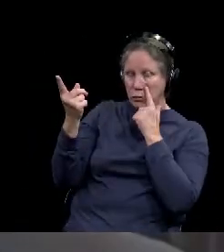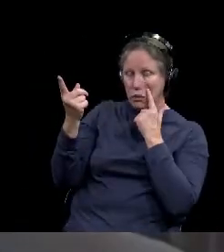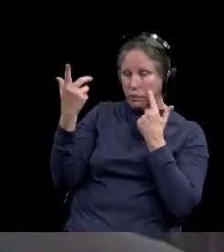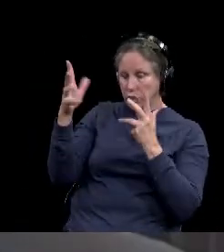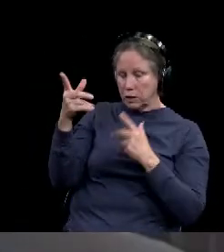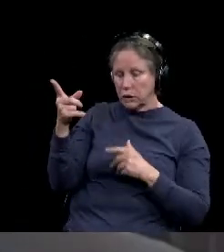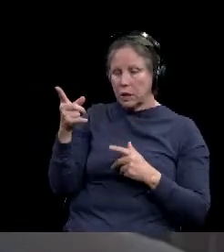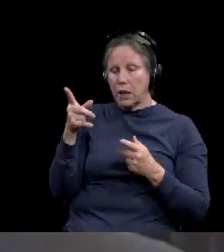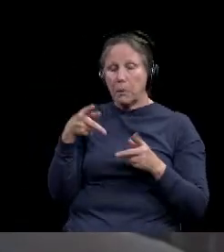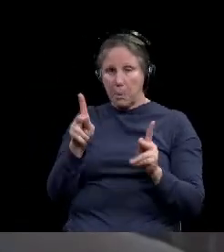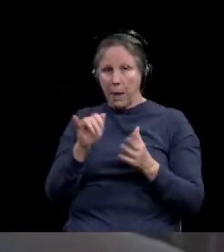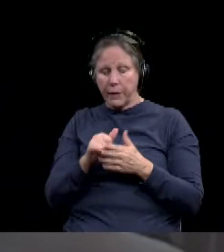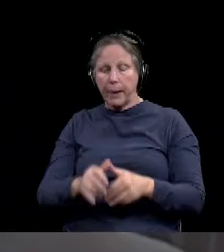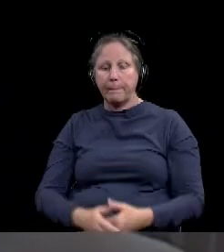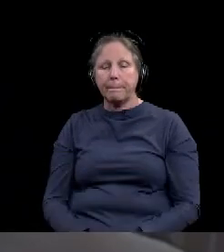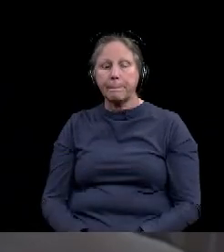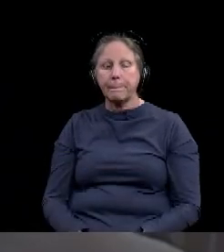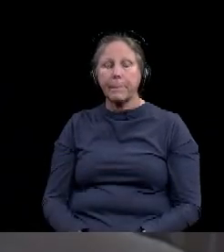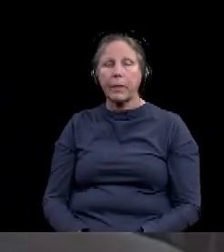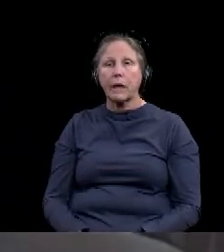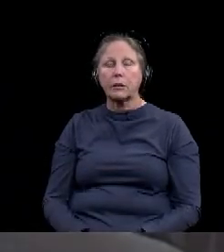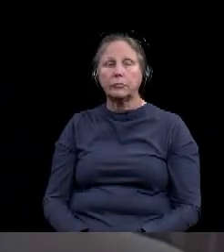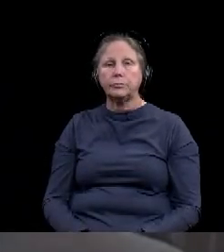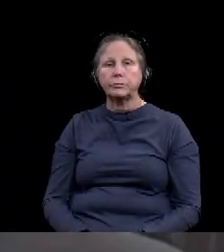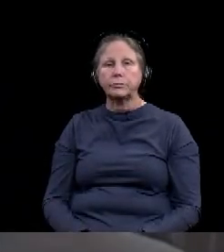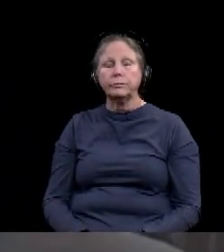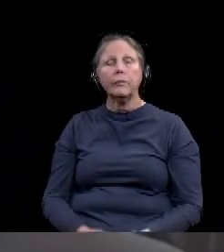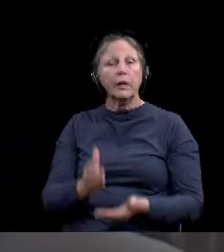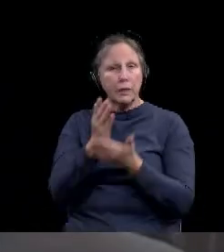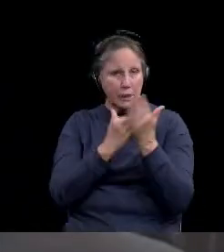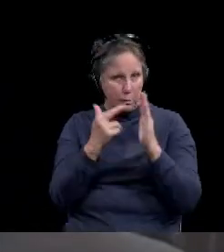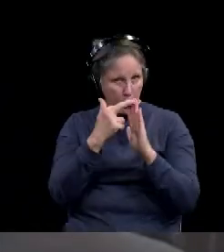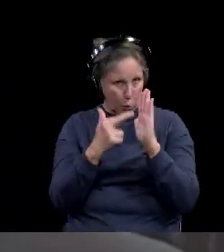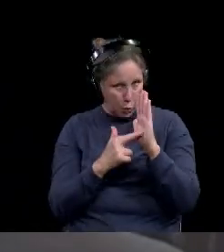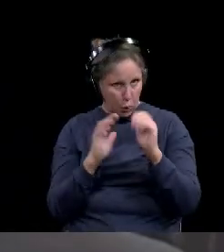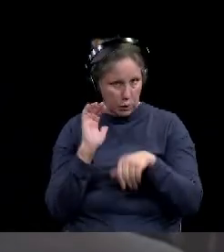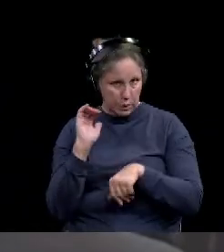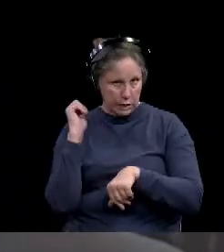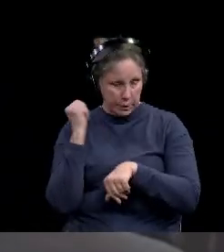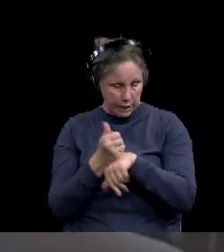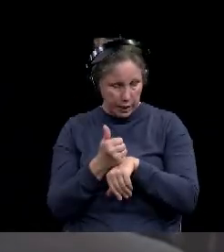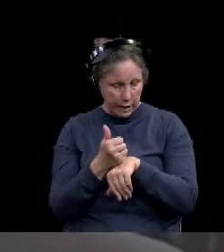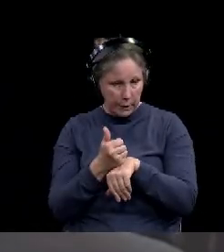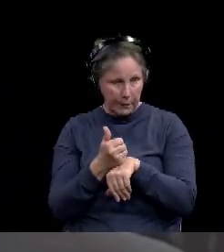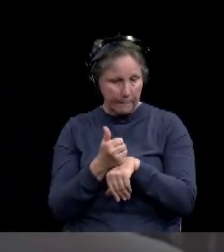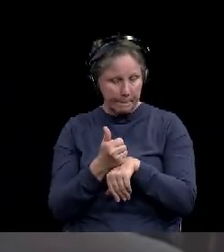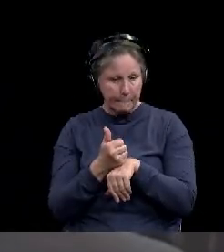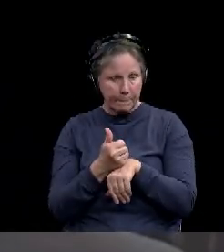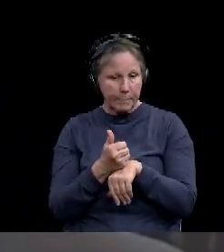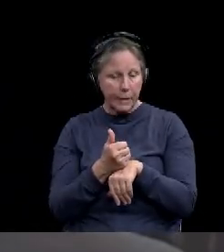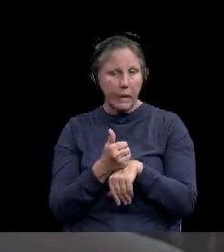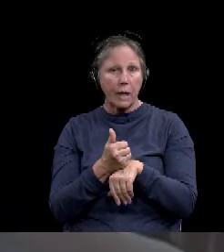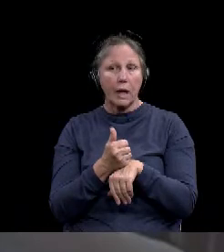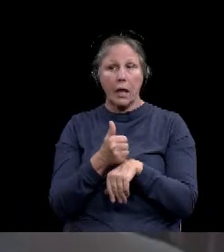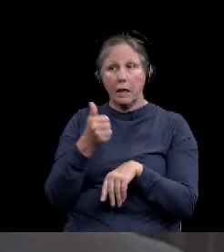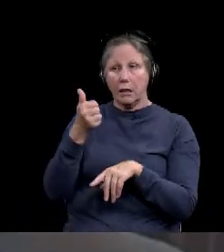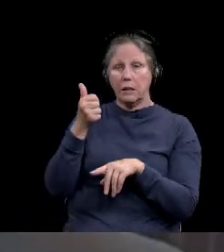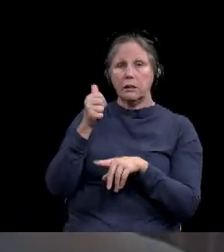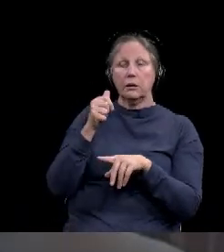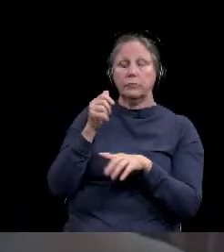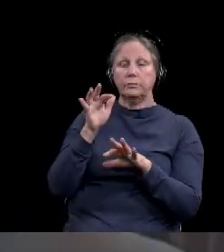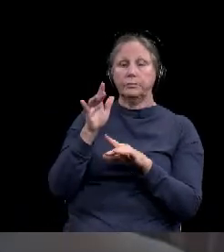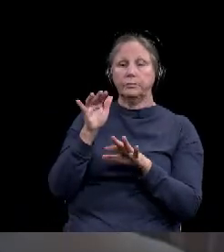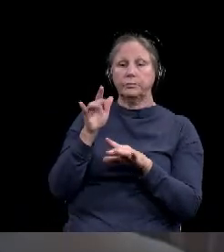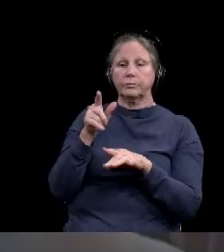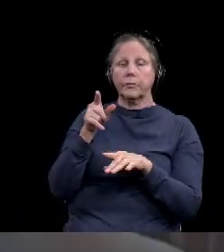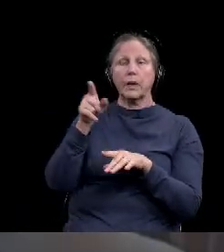governor's orders to be allowed. Uh, there are certain protocols that were set up, uh, uh, by the organizations that these,